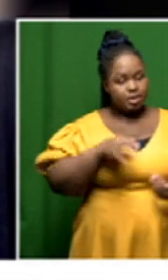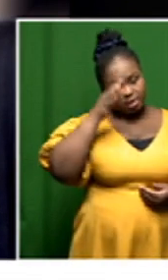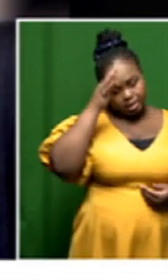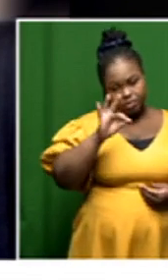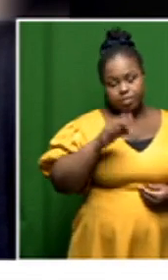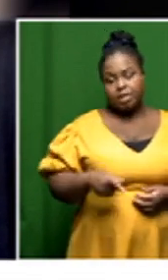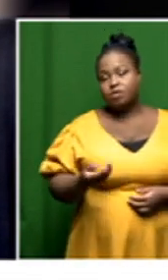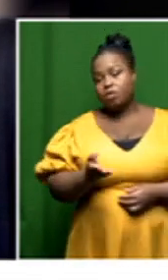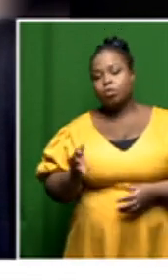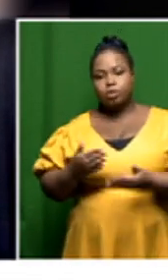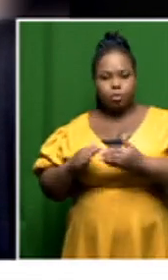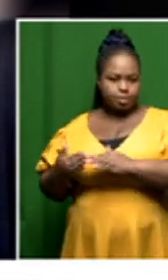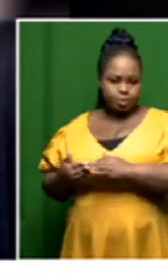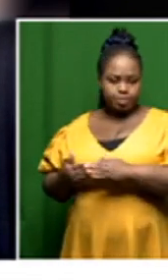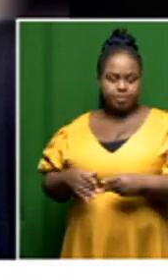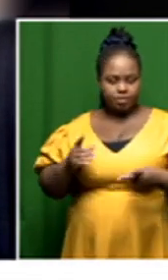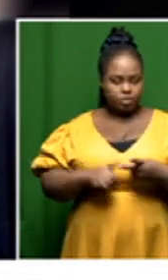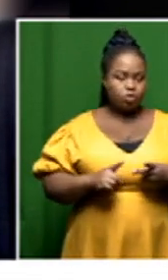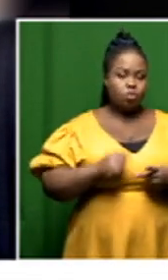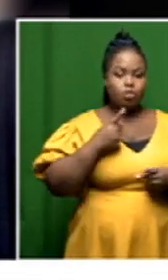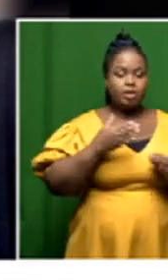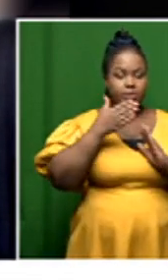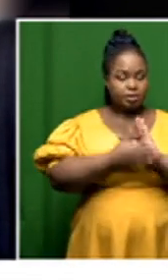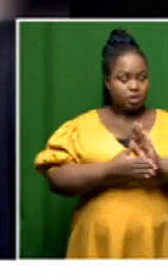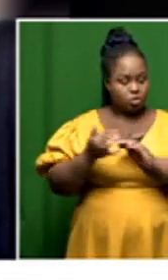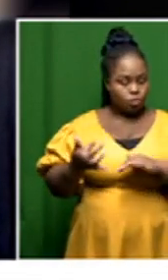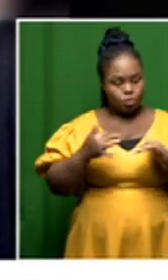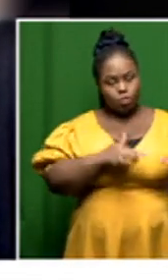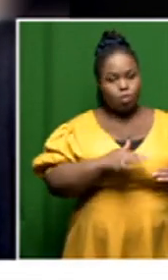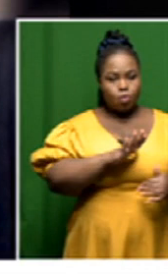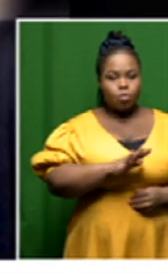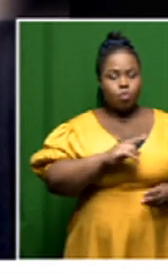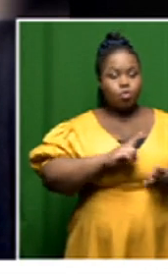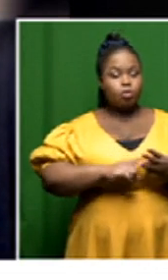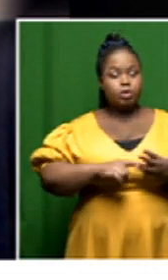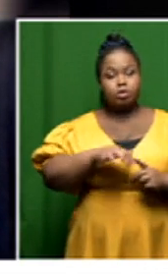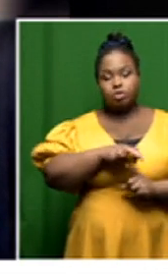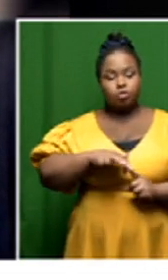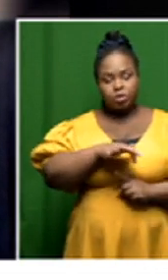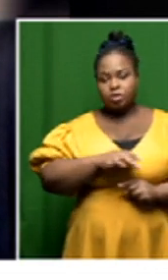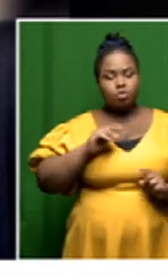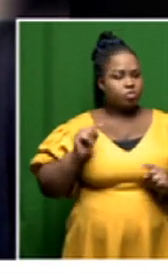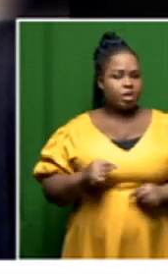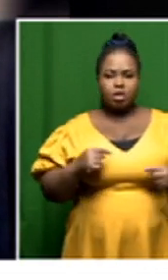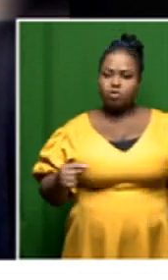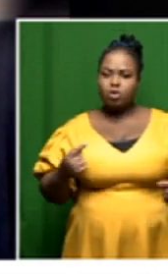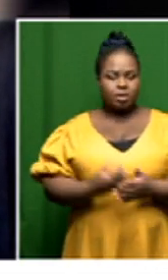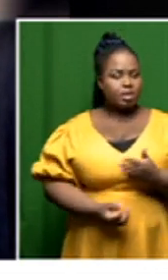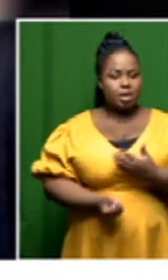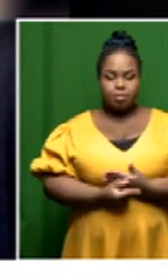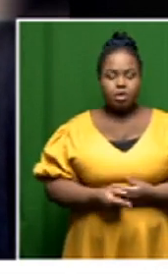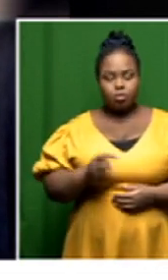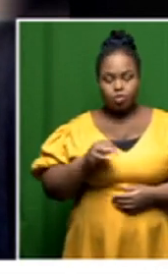the mass of the people it was a one-sided war it was a situation in which there can never ever be any moral